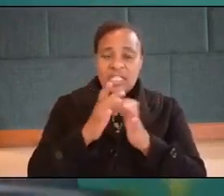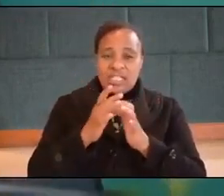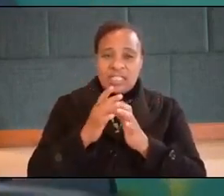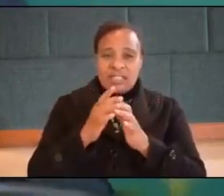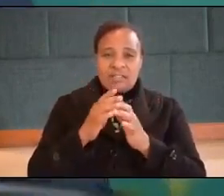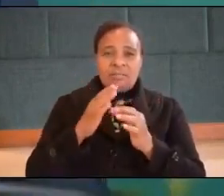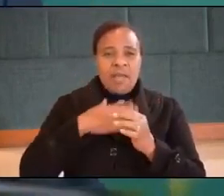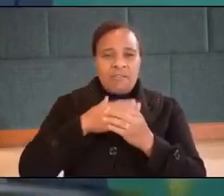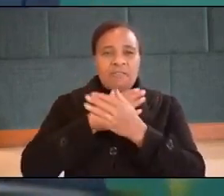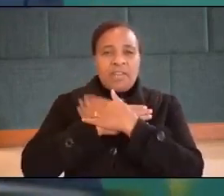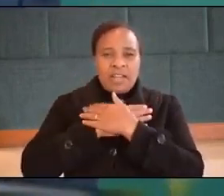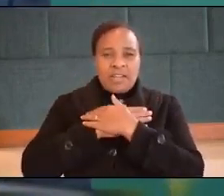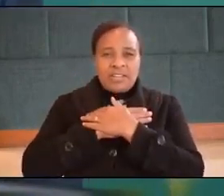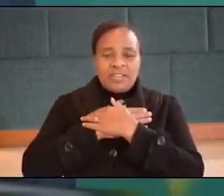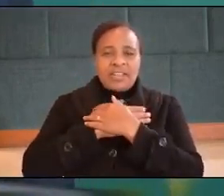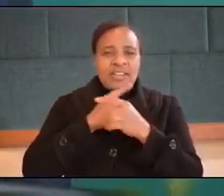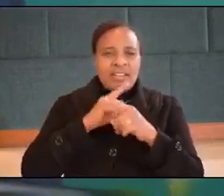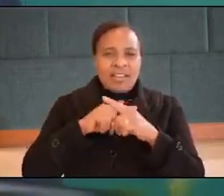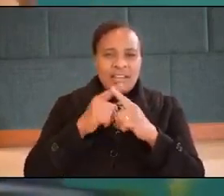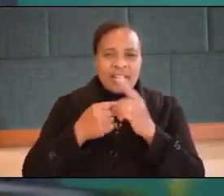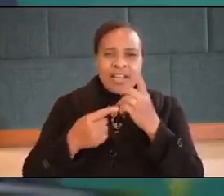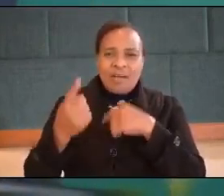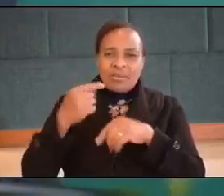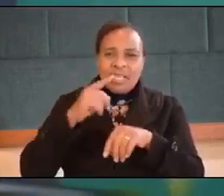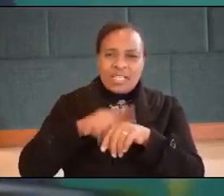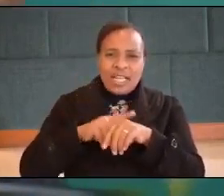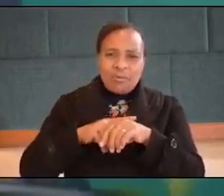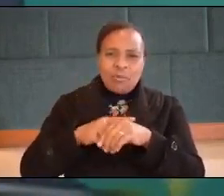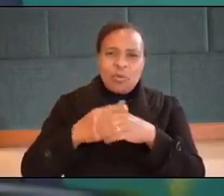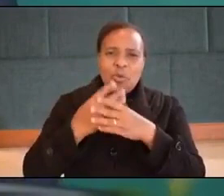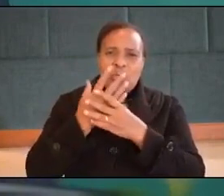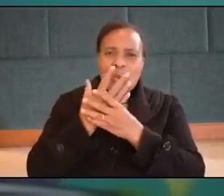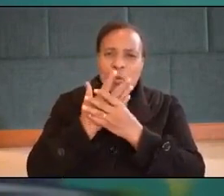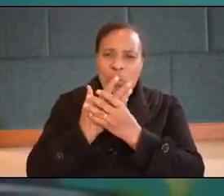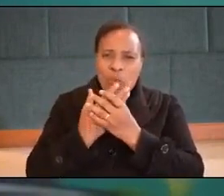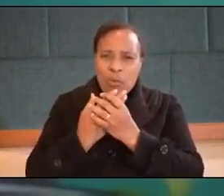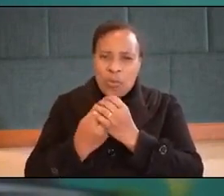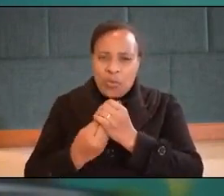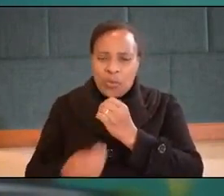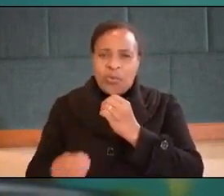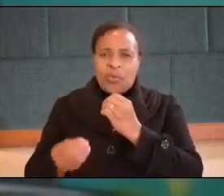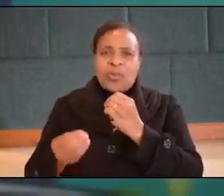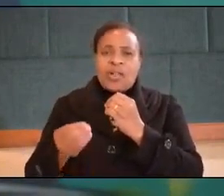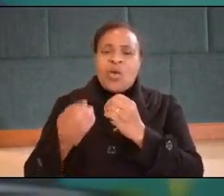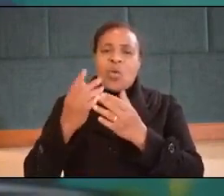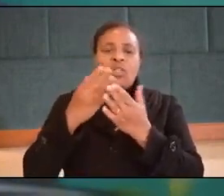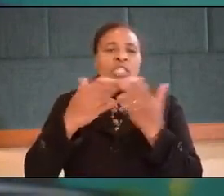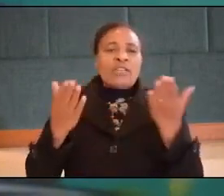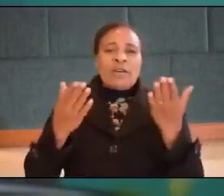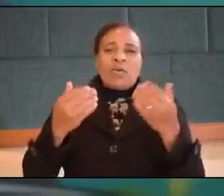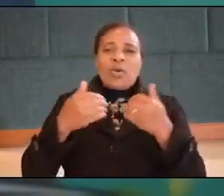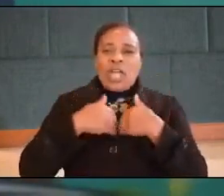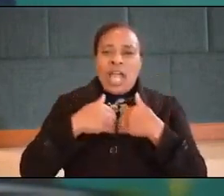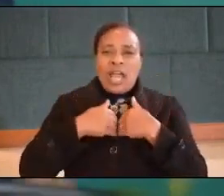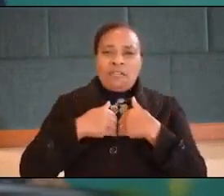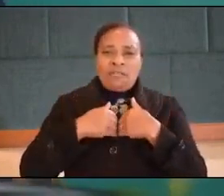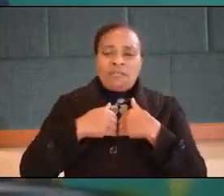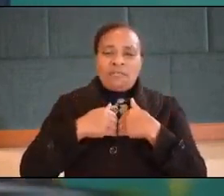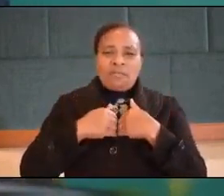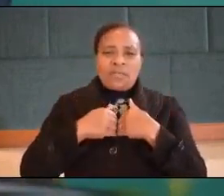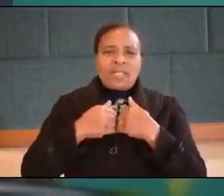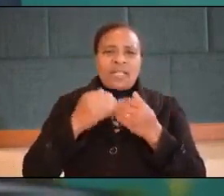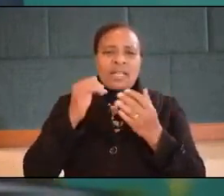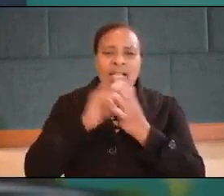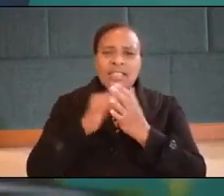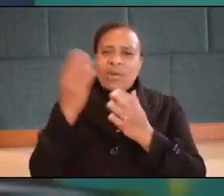my friend there comes a time or season that we begin to lose a zeal that we had as we were new believers